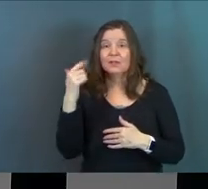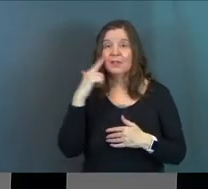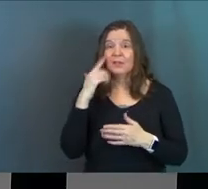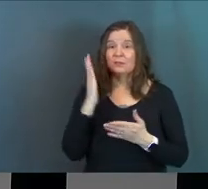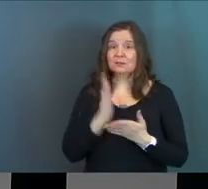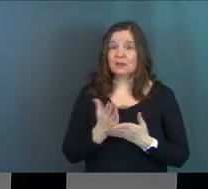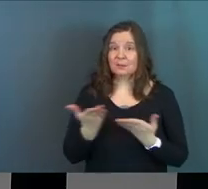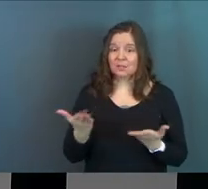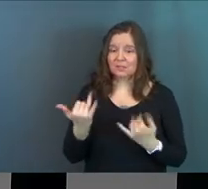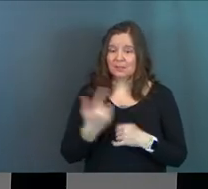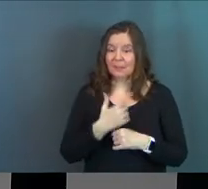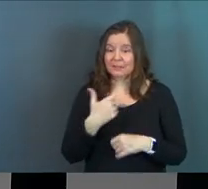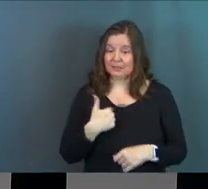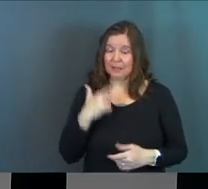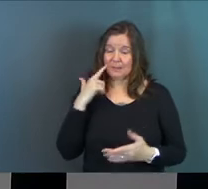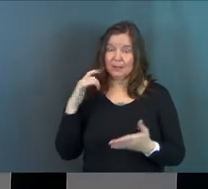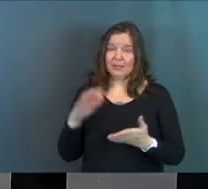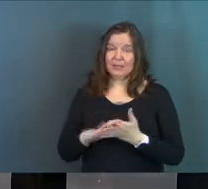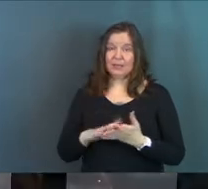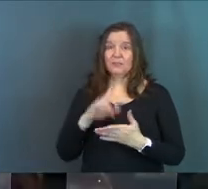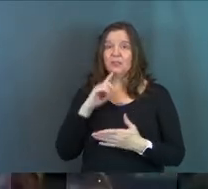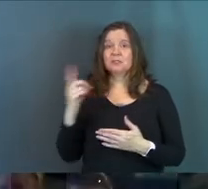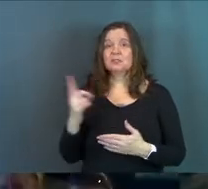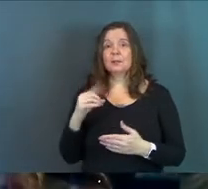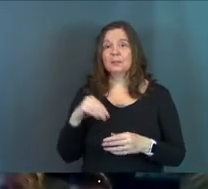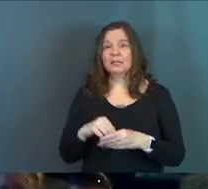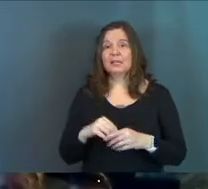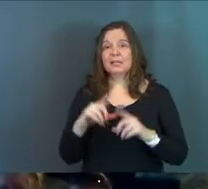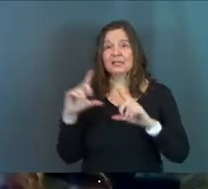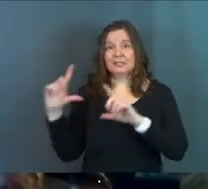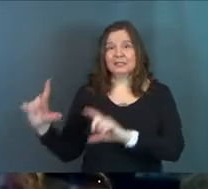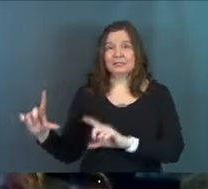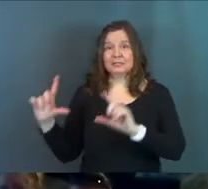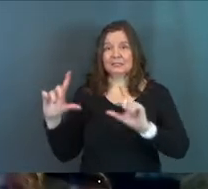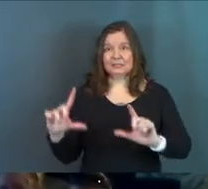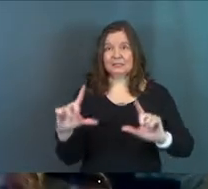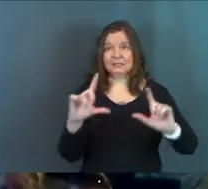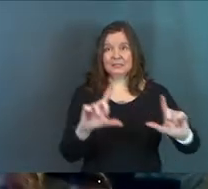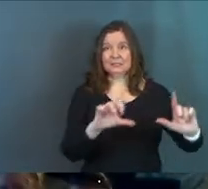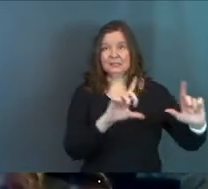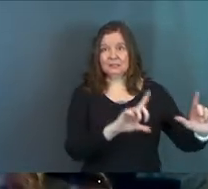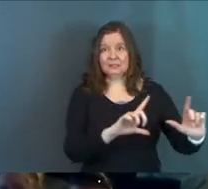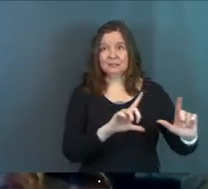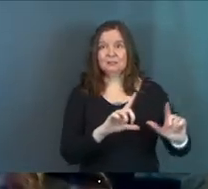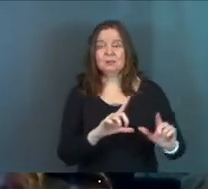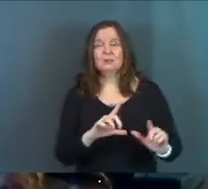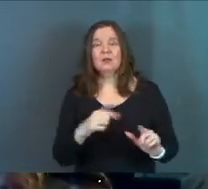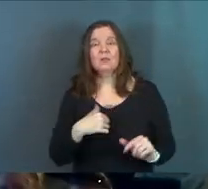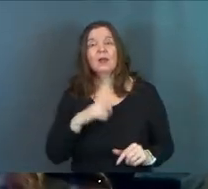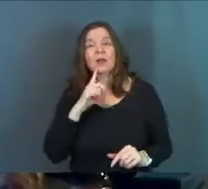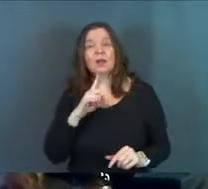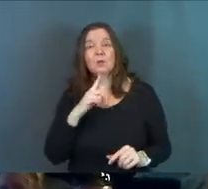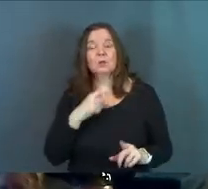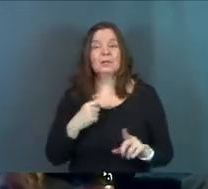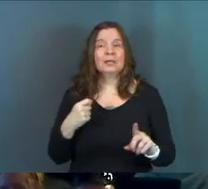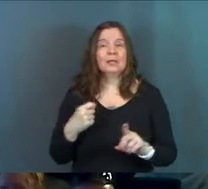I think we have to stay here today is because I believe that there's something in these scenes right here. There's a few things from these scenes that actually is going to impact our view